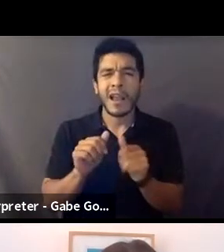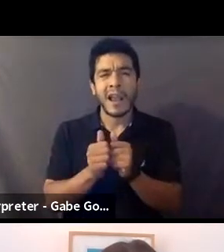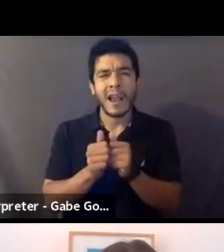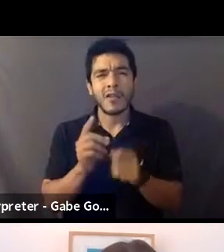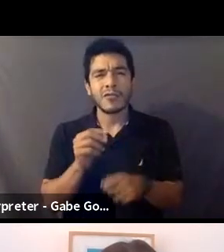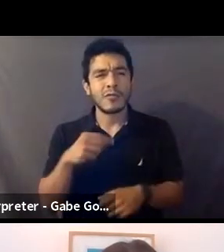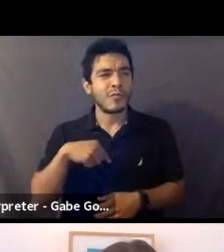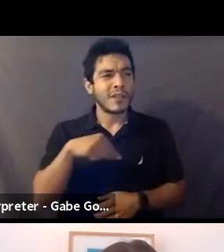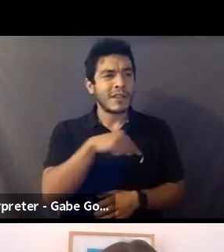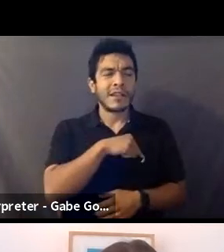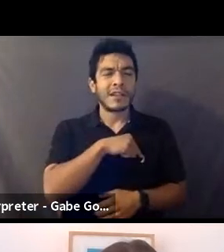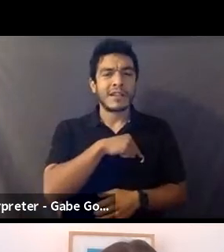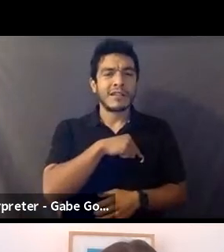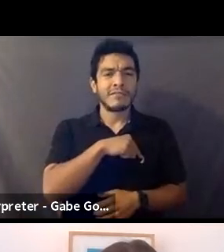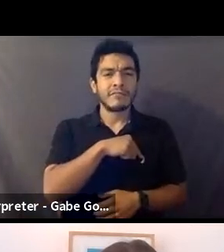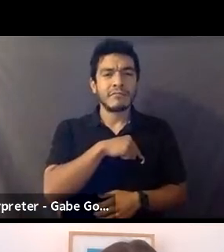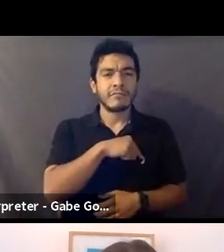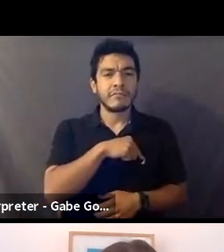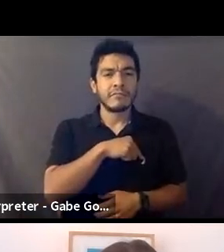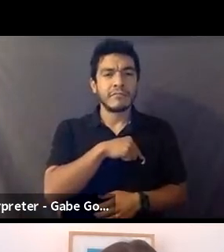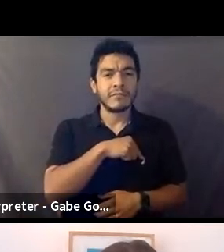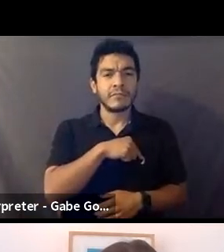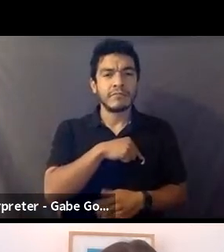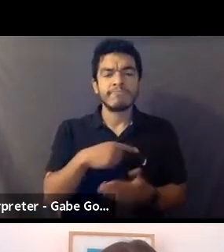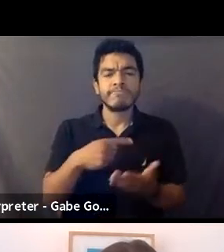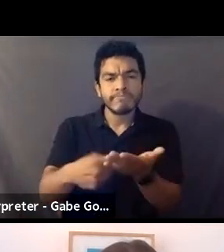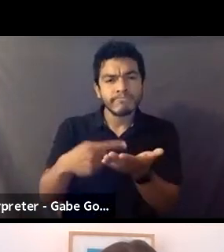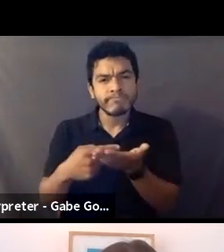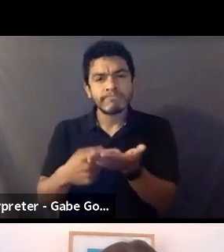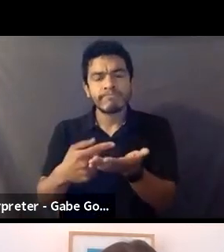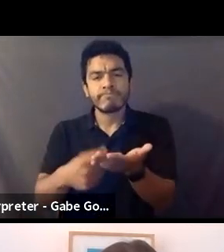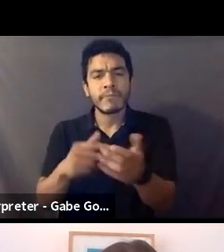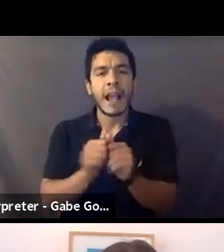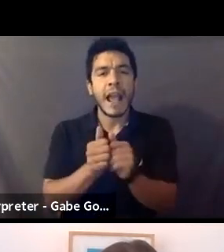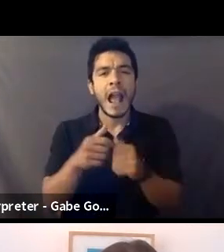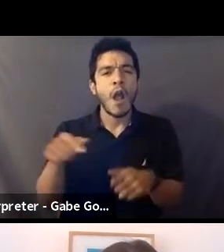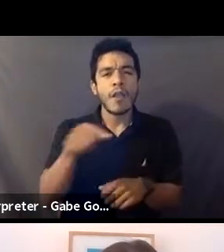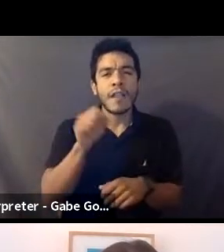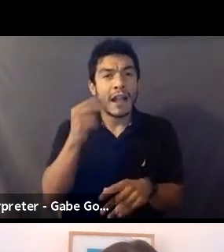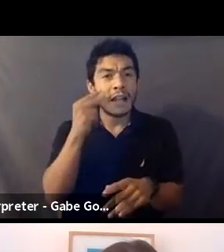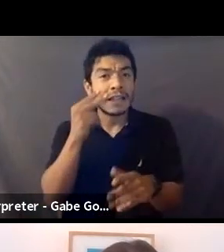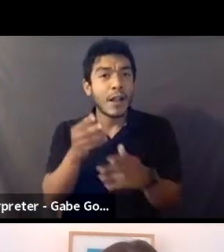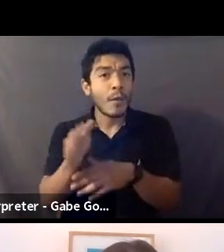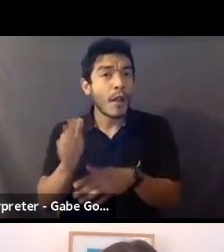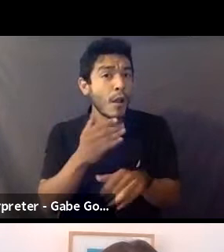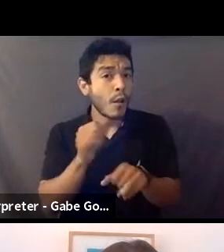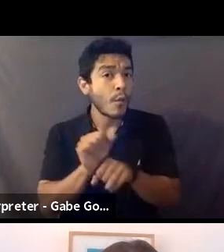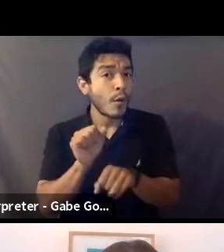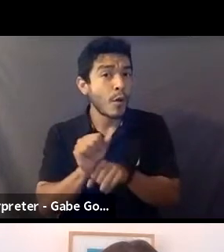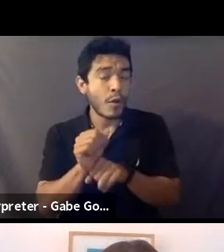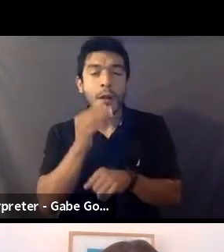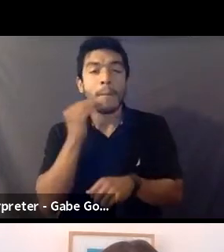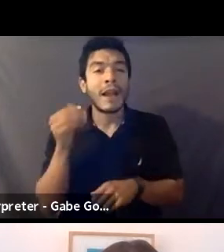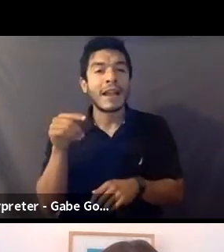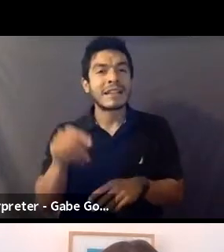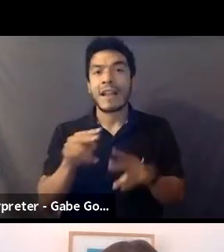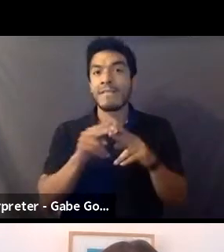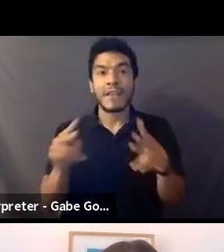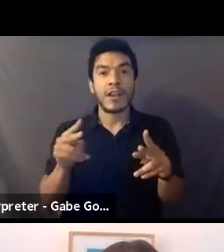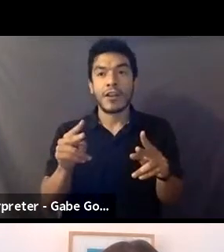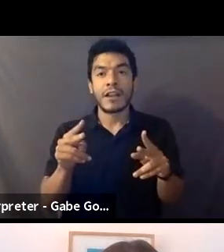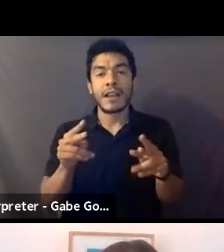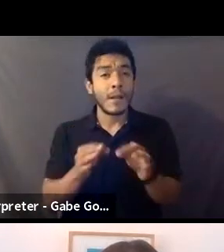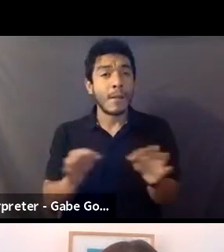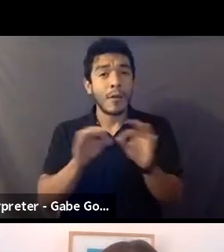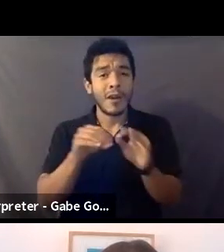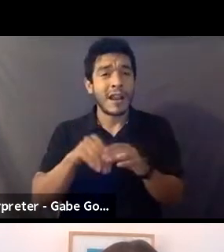talk about how this, it can be manifested through this work. Um, because it's so important. It's so prevalent in our conversations